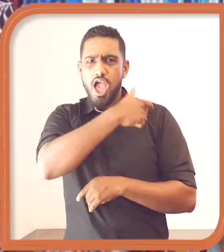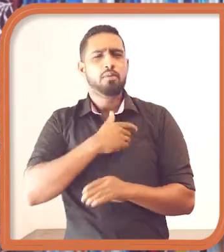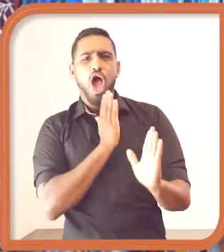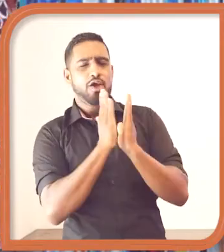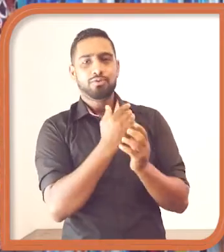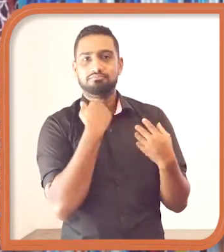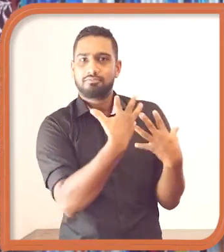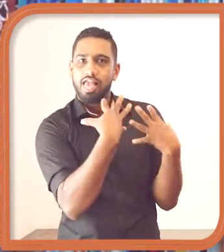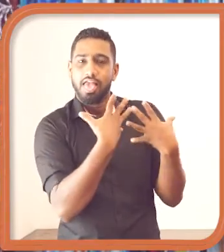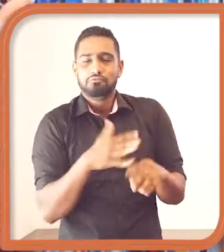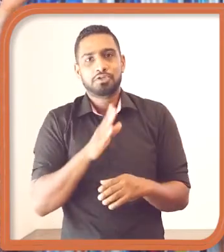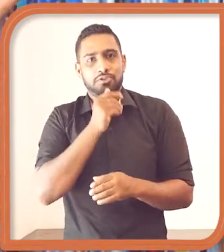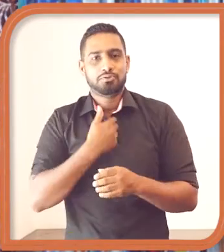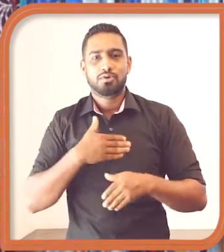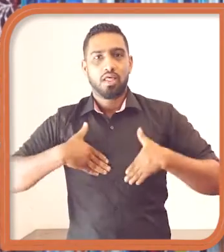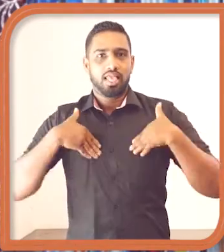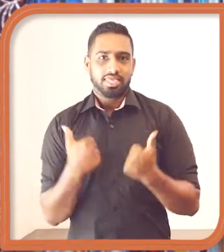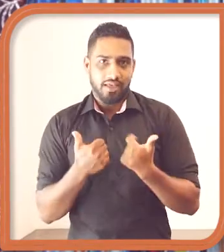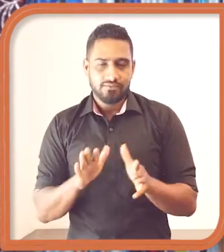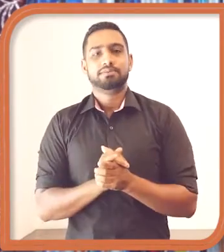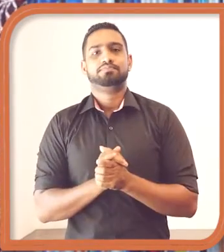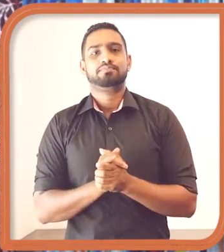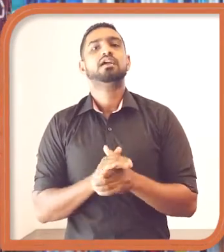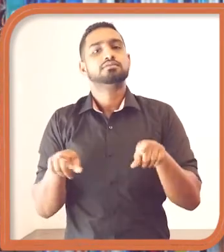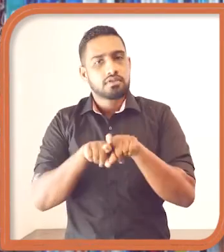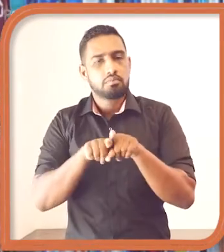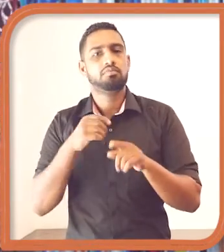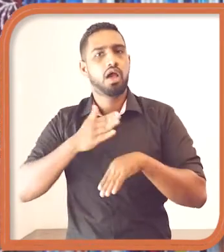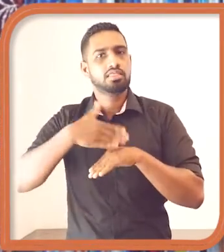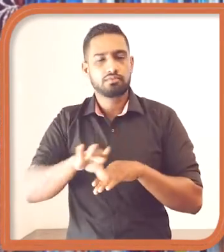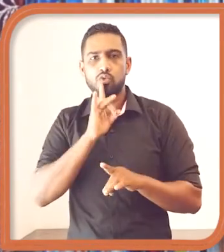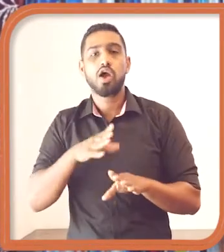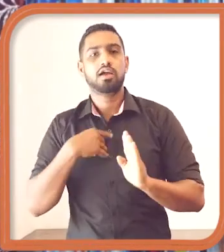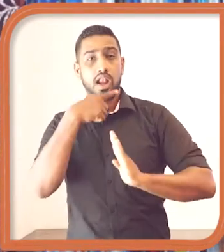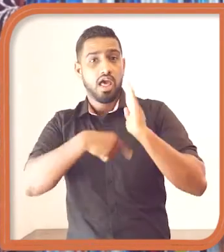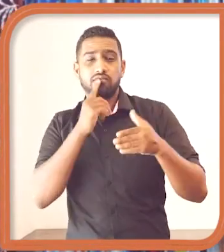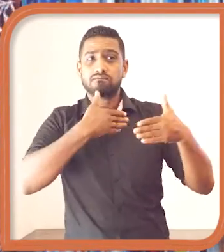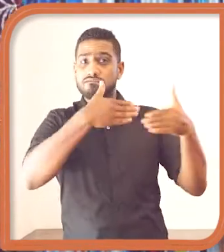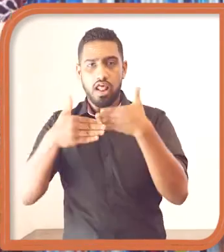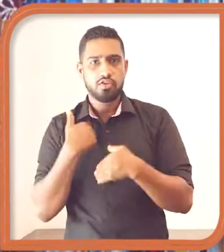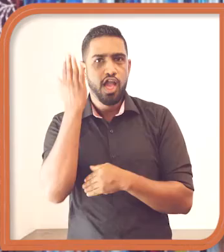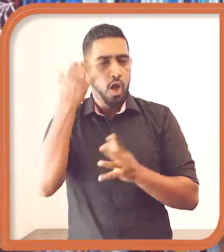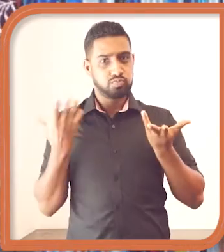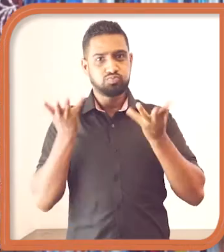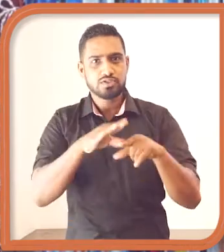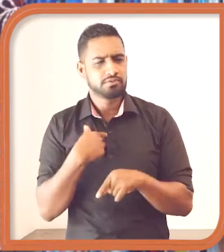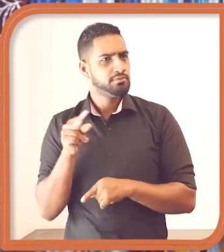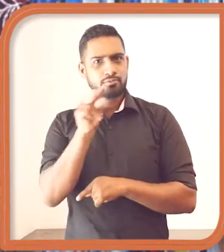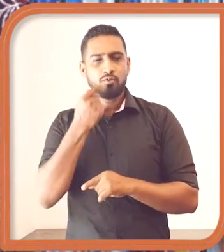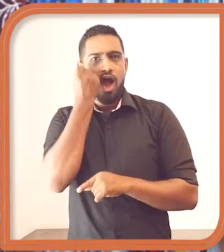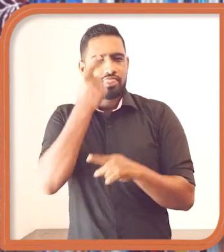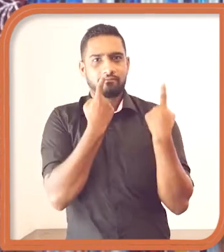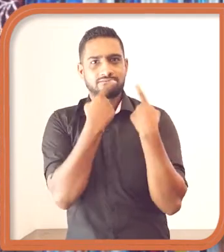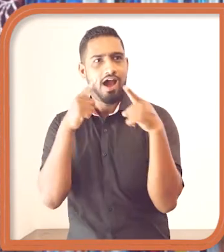perspectives of leadership. There were so many layers of leadership but it's interesting that I came across with such a dynamic group of women